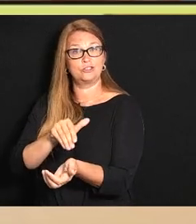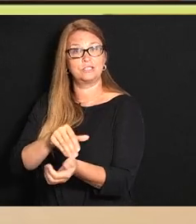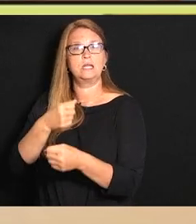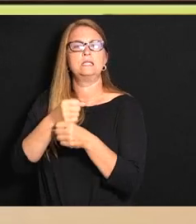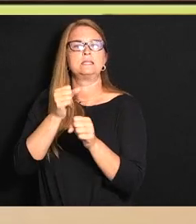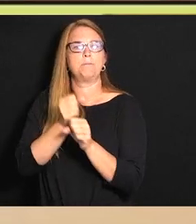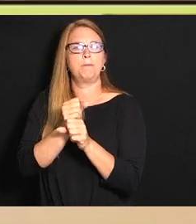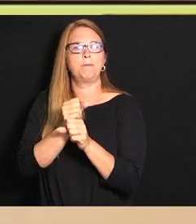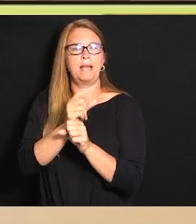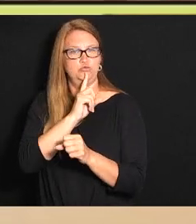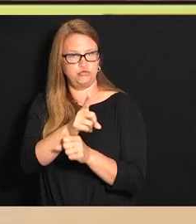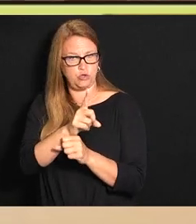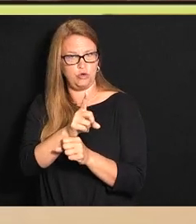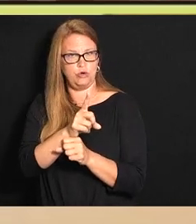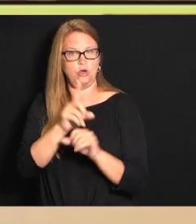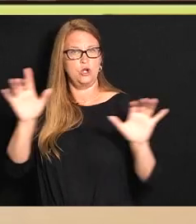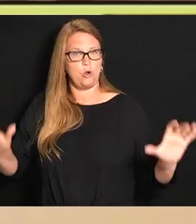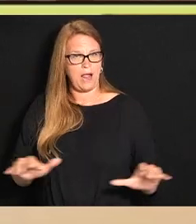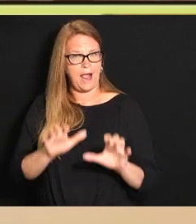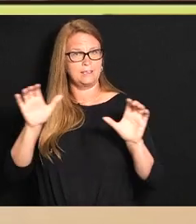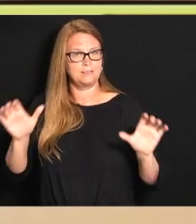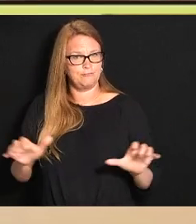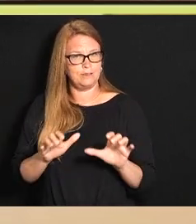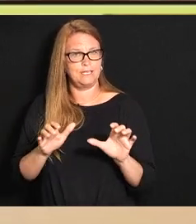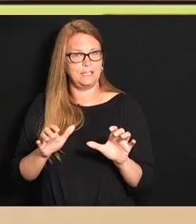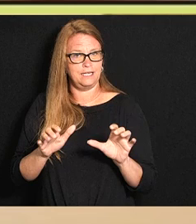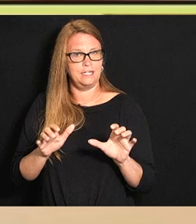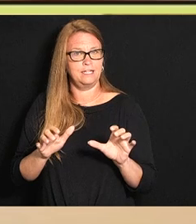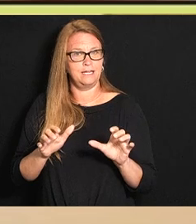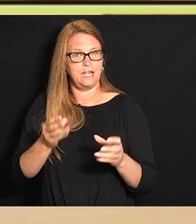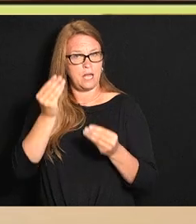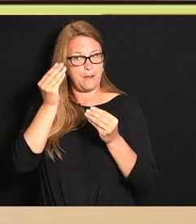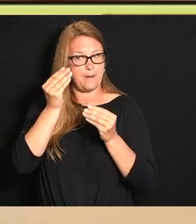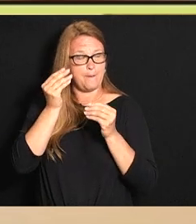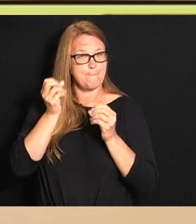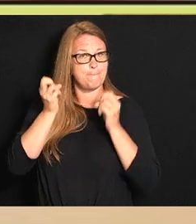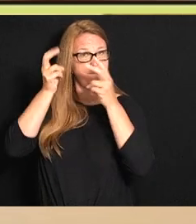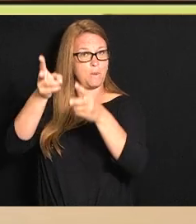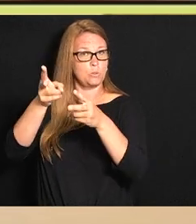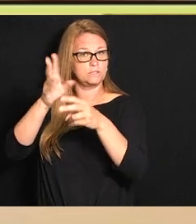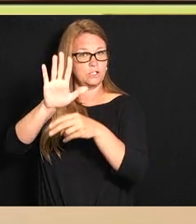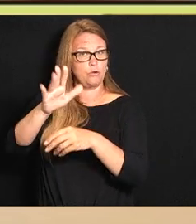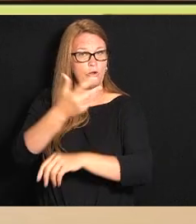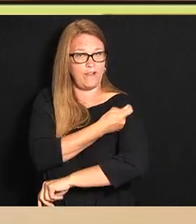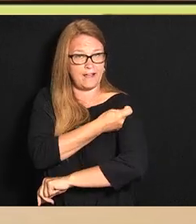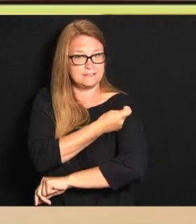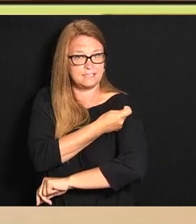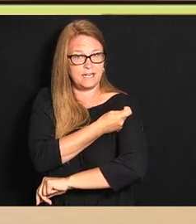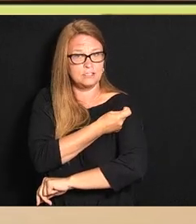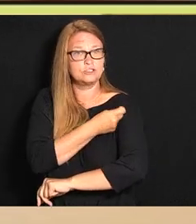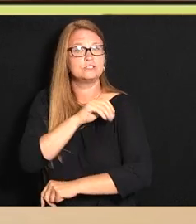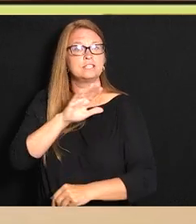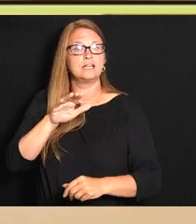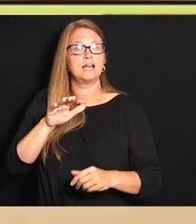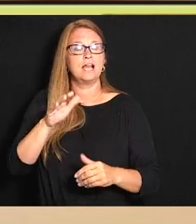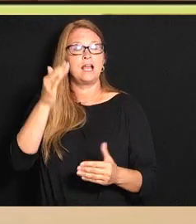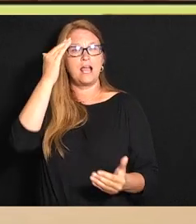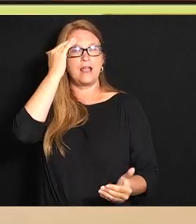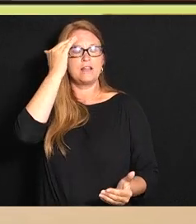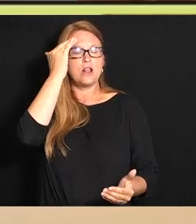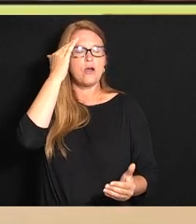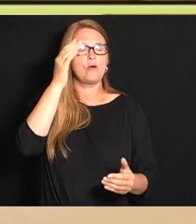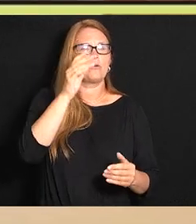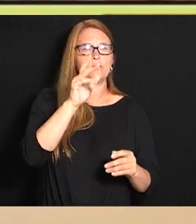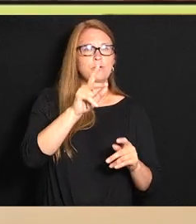actively updating our vaccinations and that all people know when and which